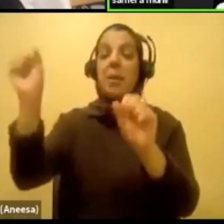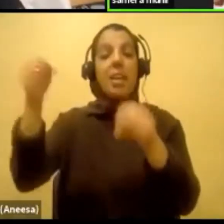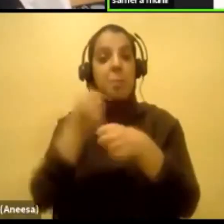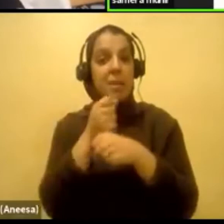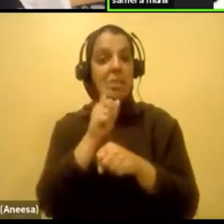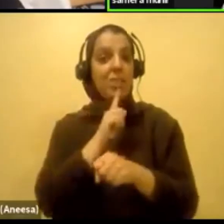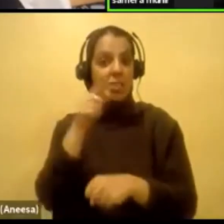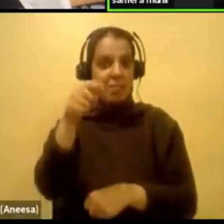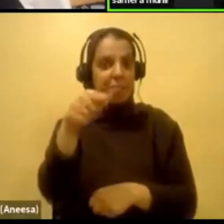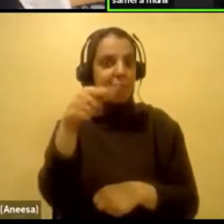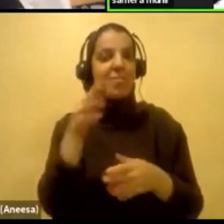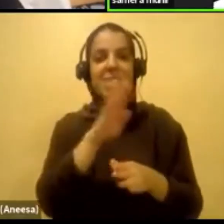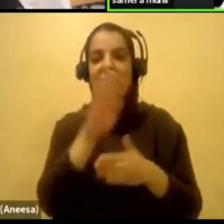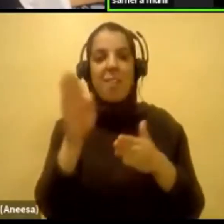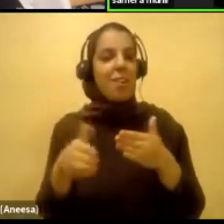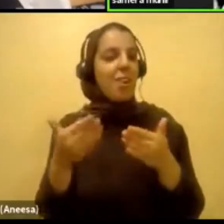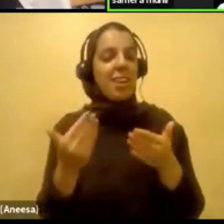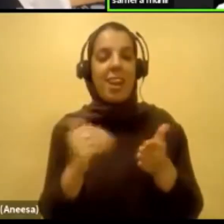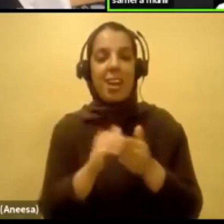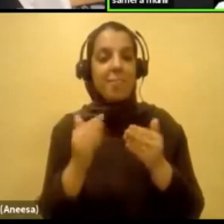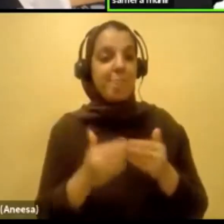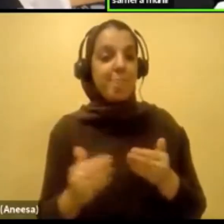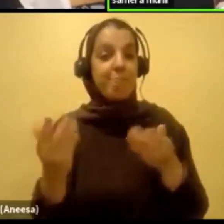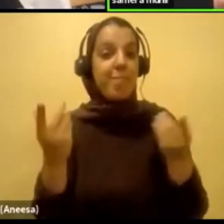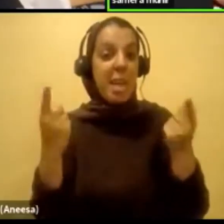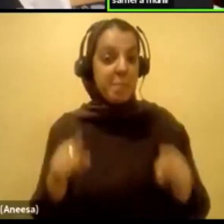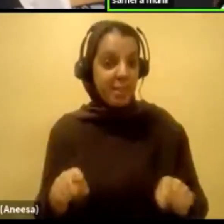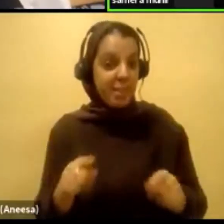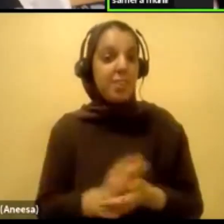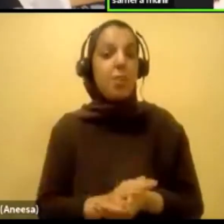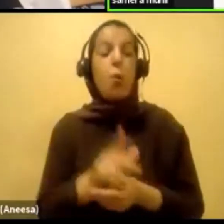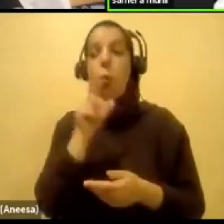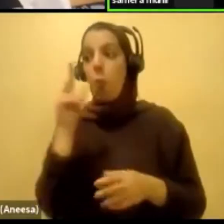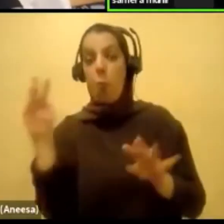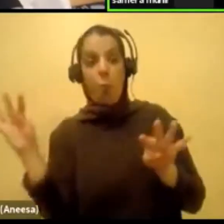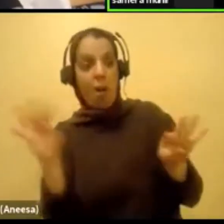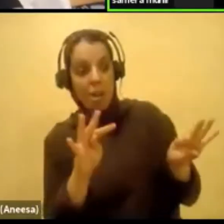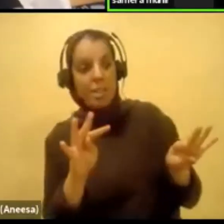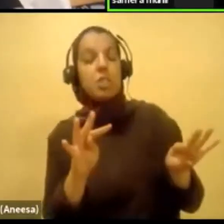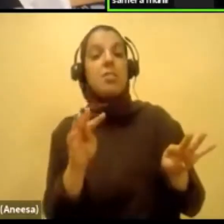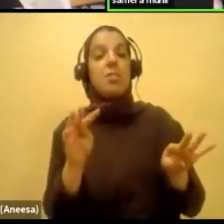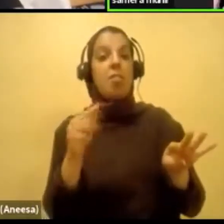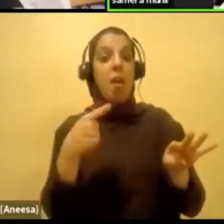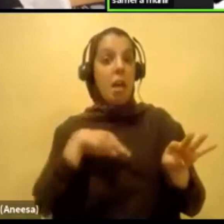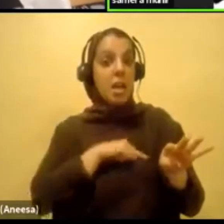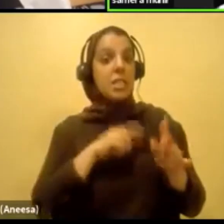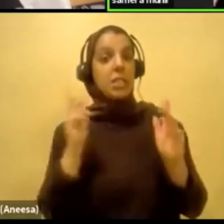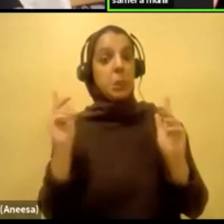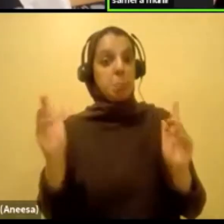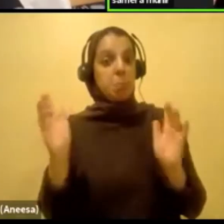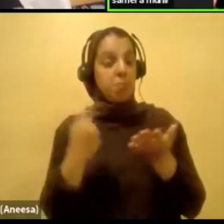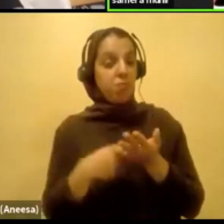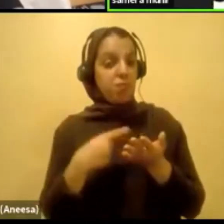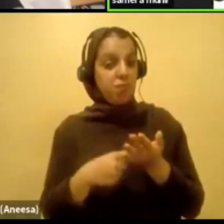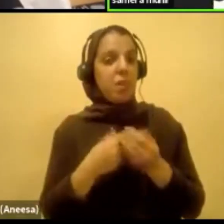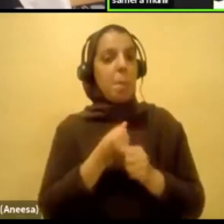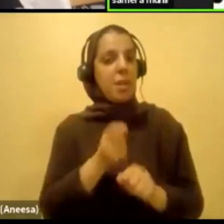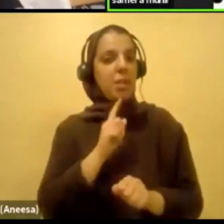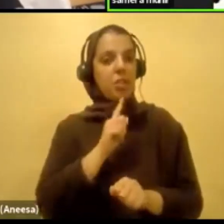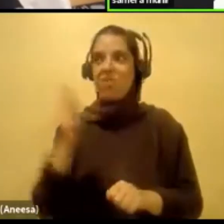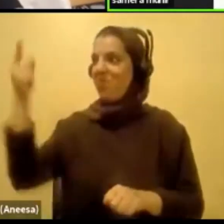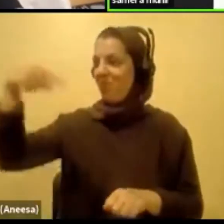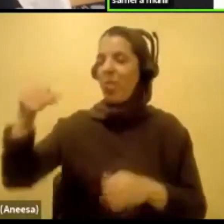happen. So anyone who's watching can see that and do better. We need to make sure we keep everyone accountable. So I'm really proud of you for